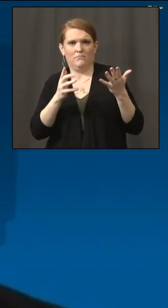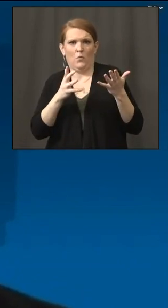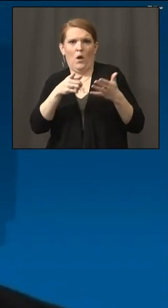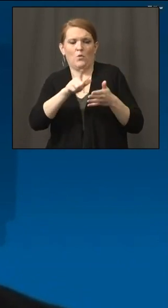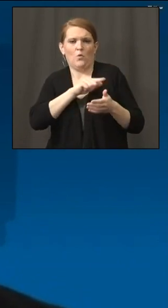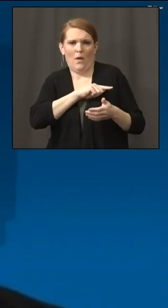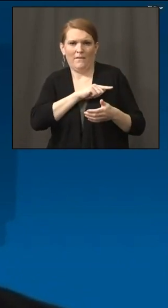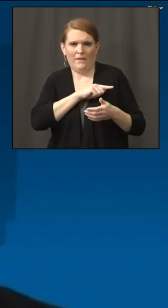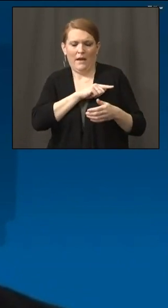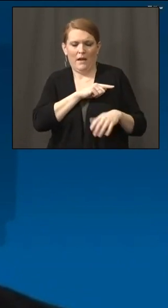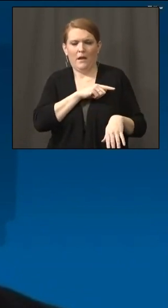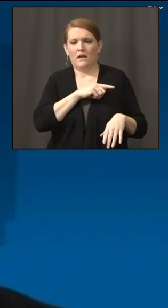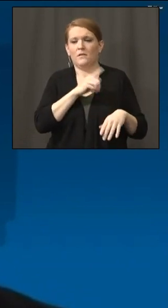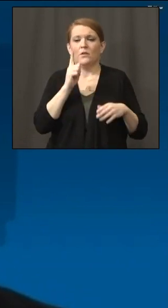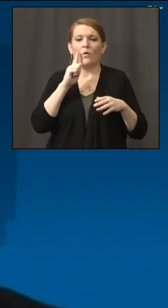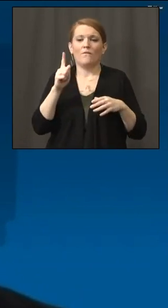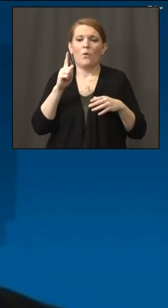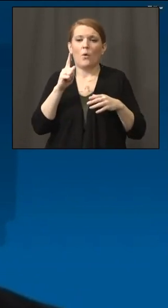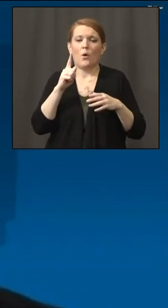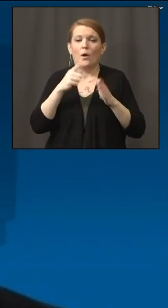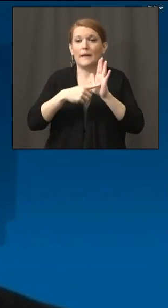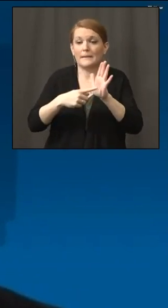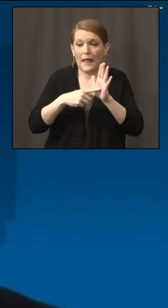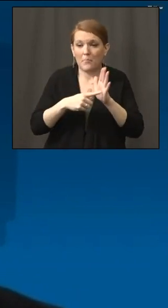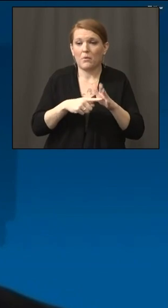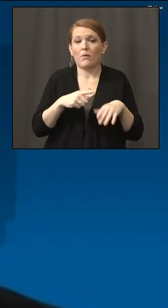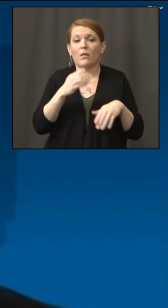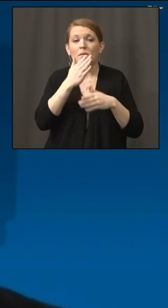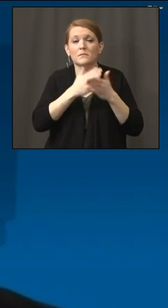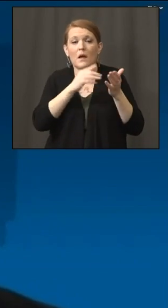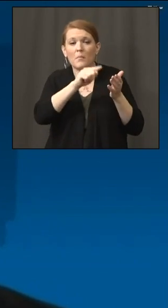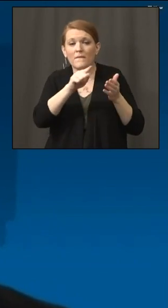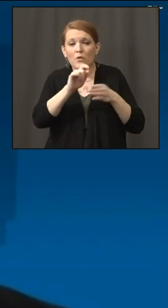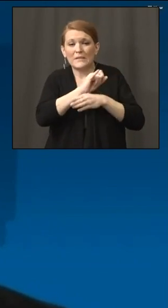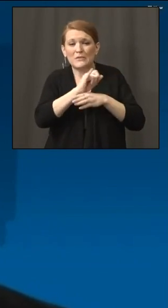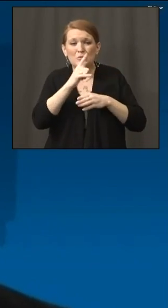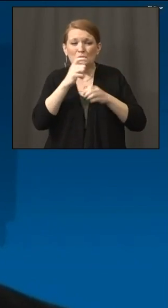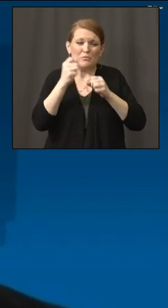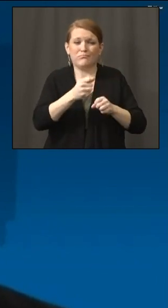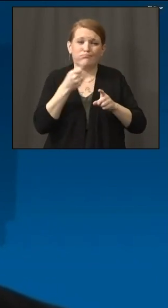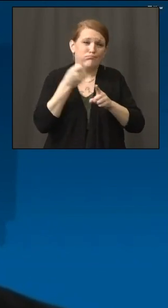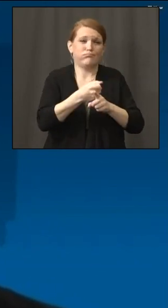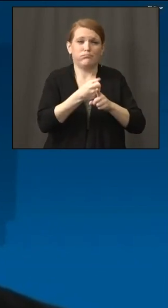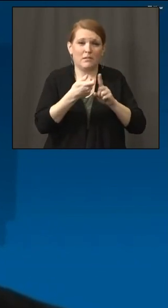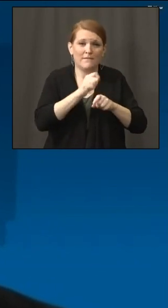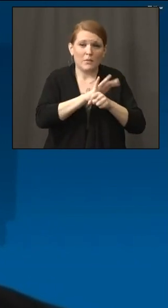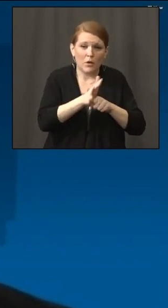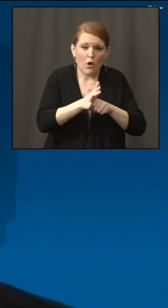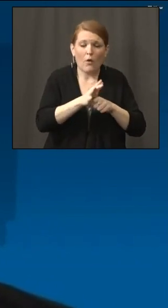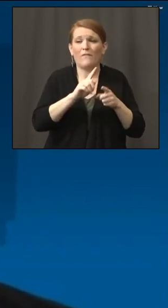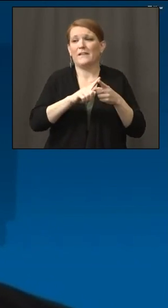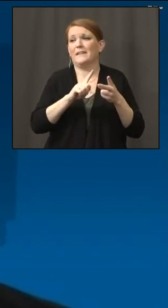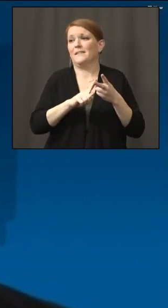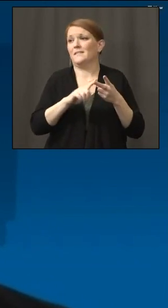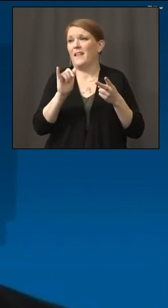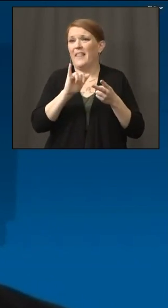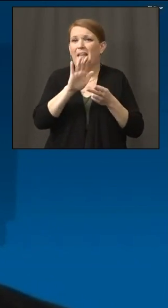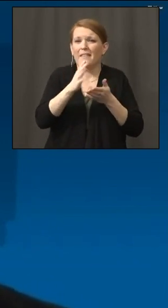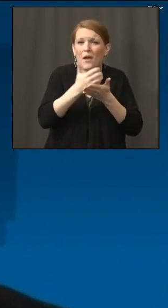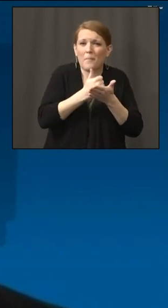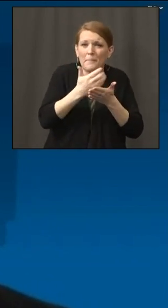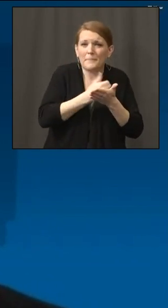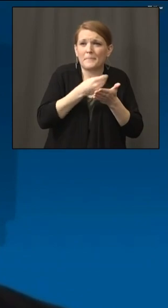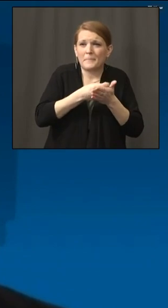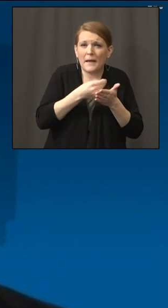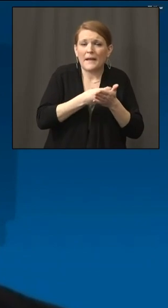focused on NAICS codes of industries that have been hardest hit, wages and gross receipts. Also, the